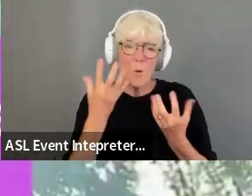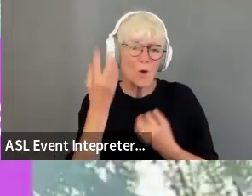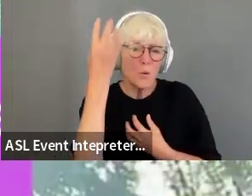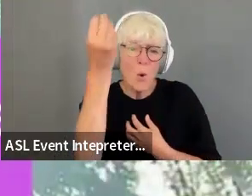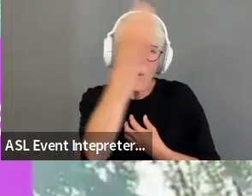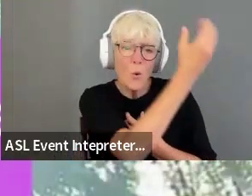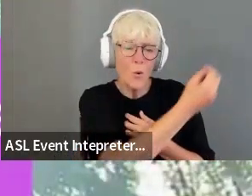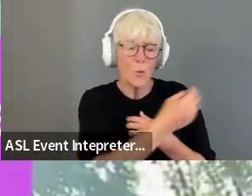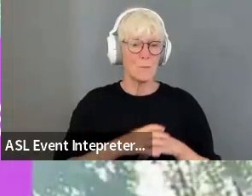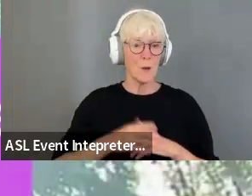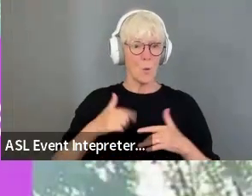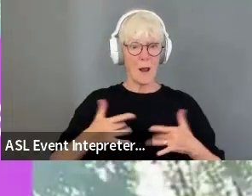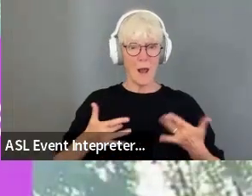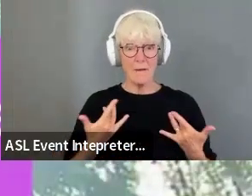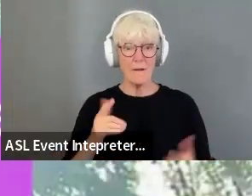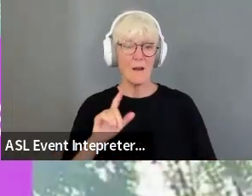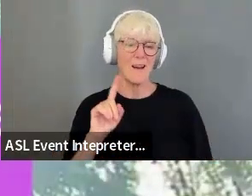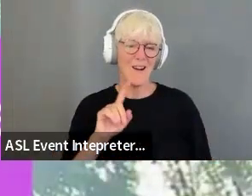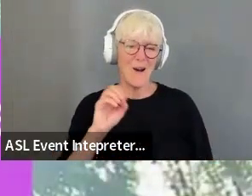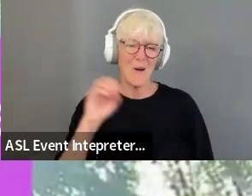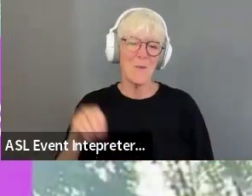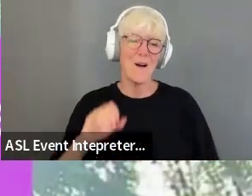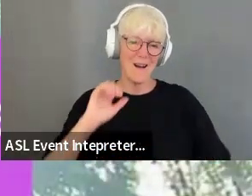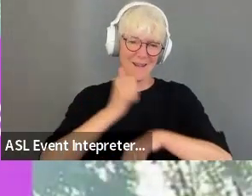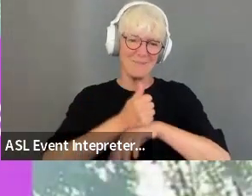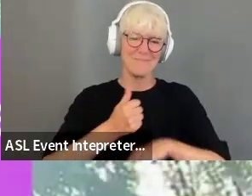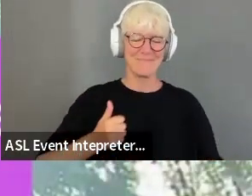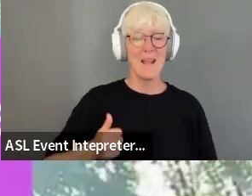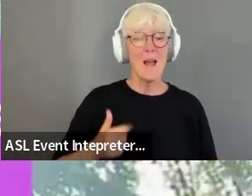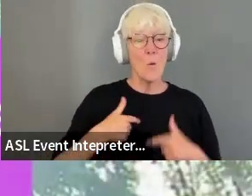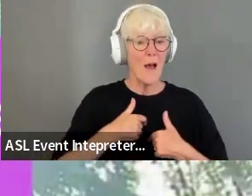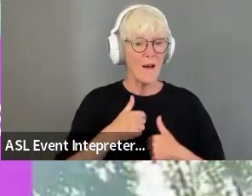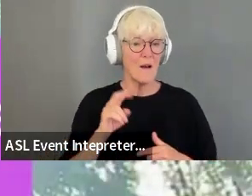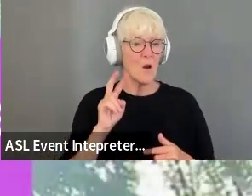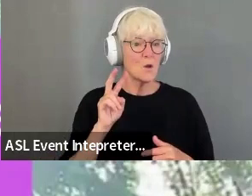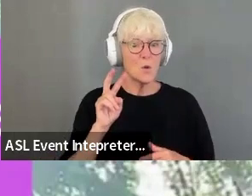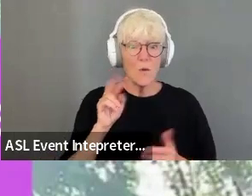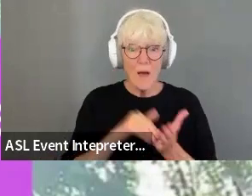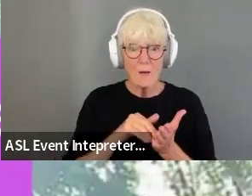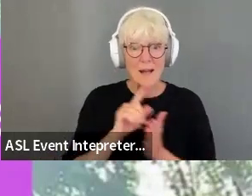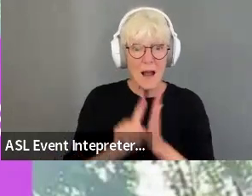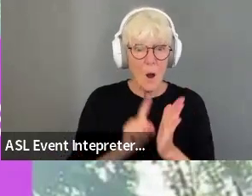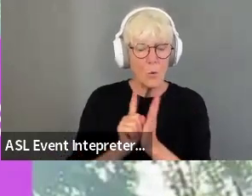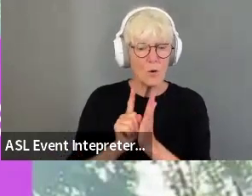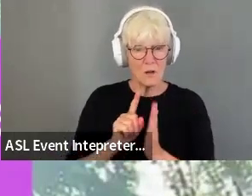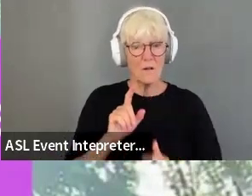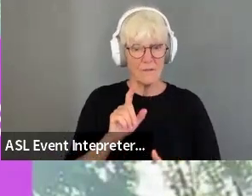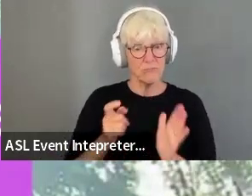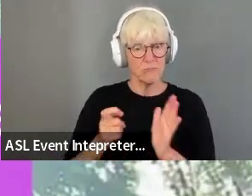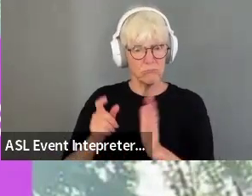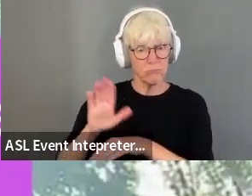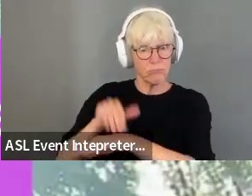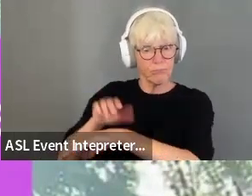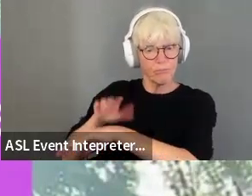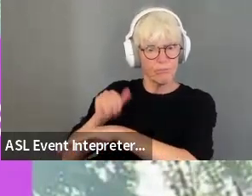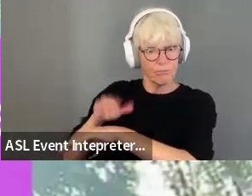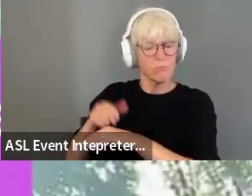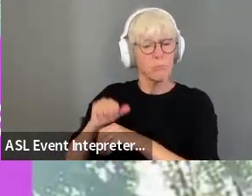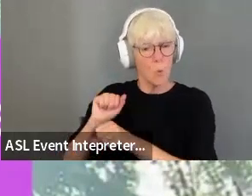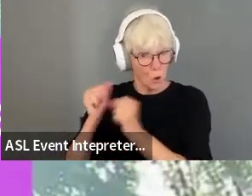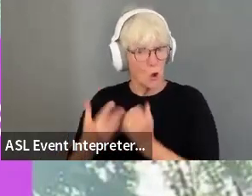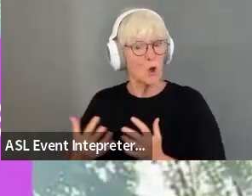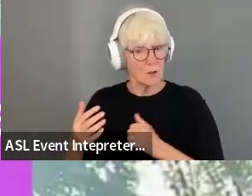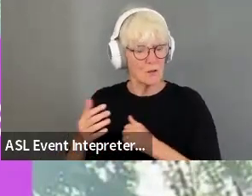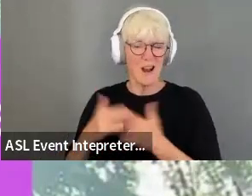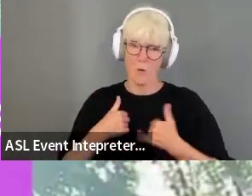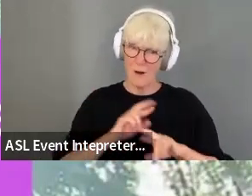We are live in Ottawa, Canada, and now that we have proof of concept with over 2,000 hours of on-demand care provided to date, we are ready to scale this